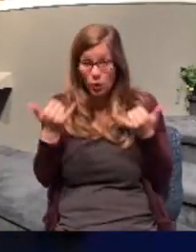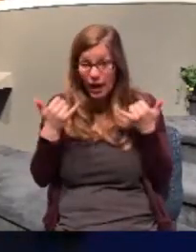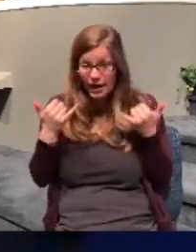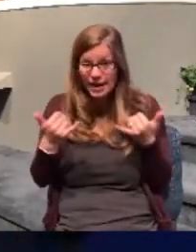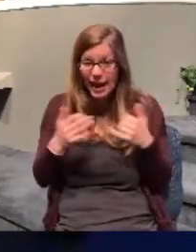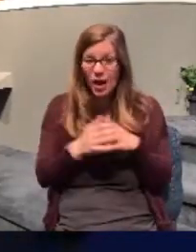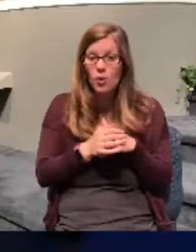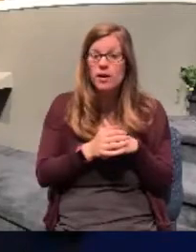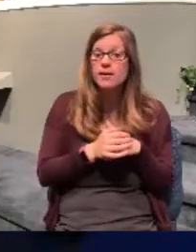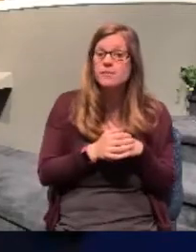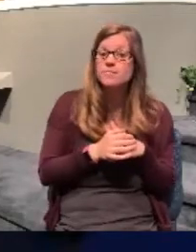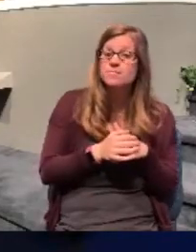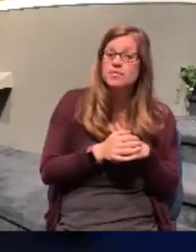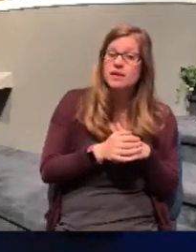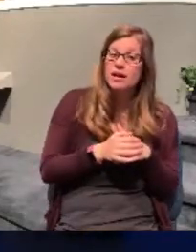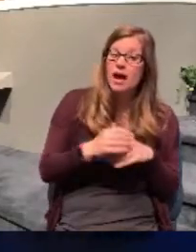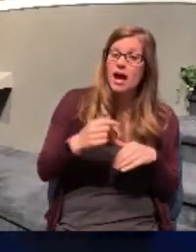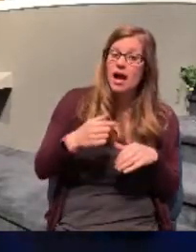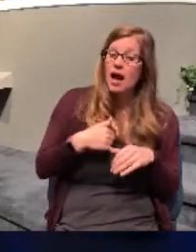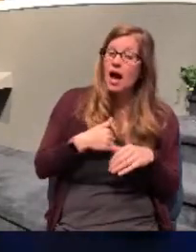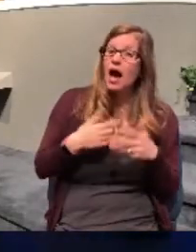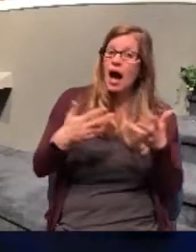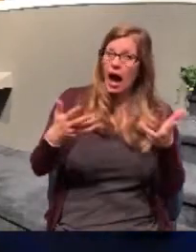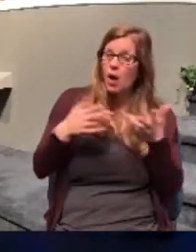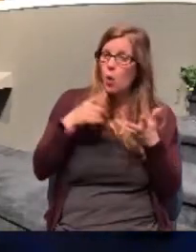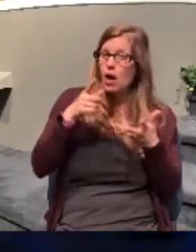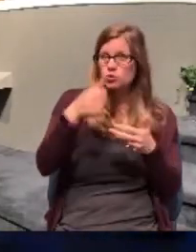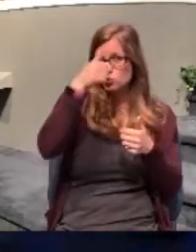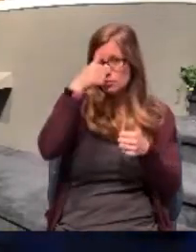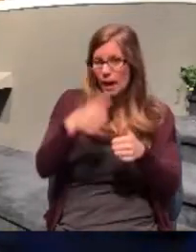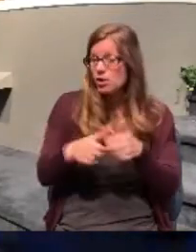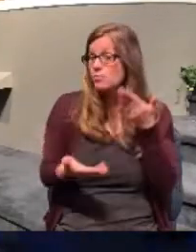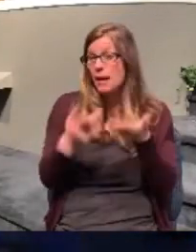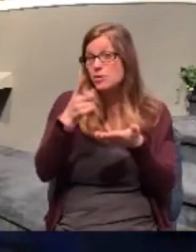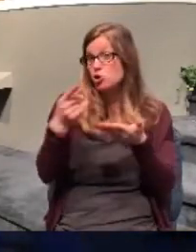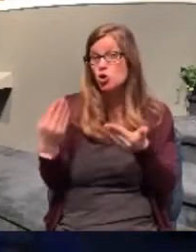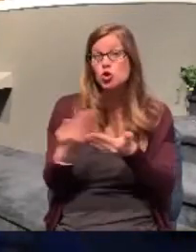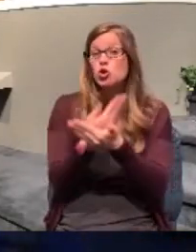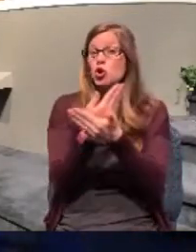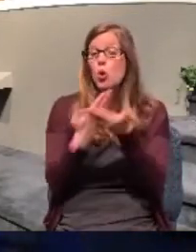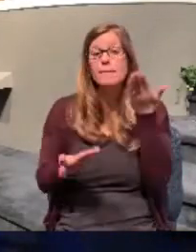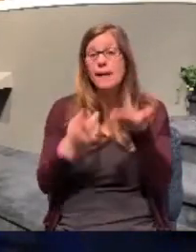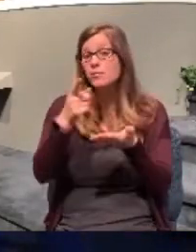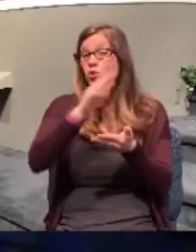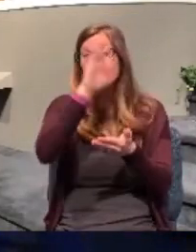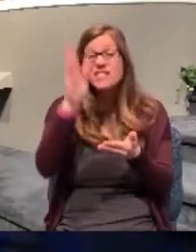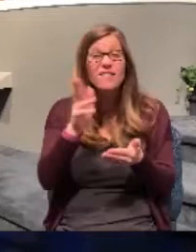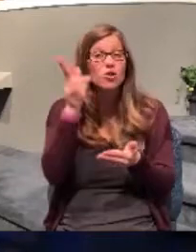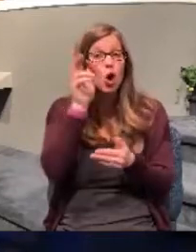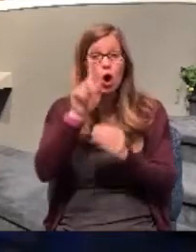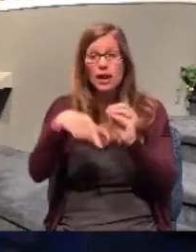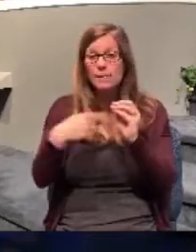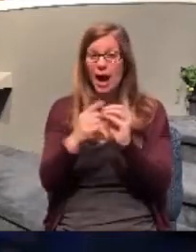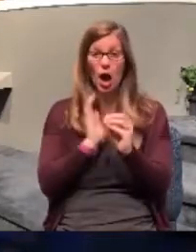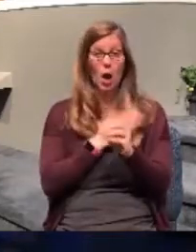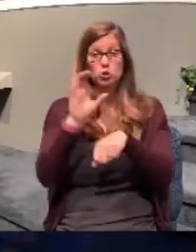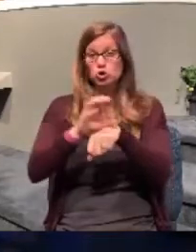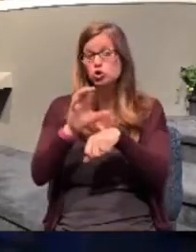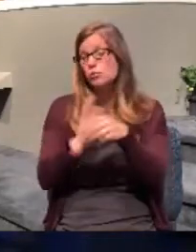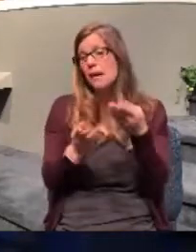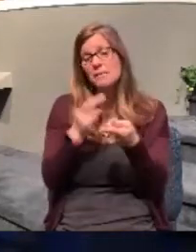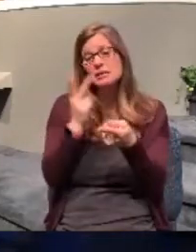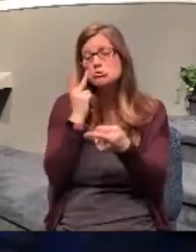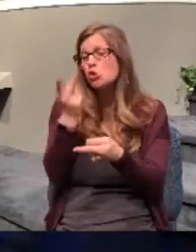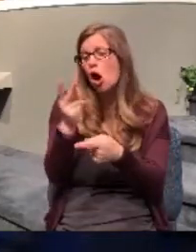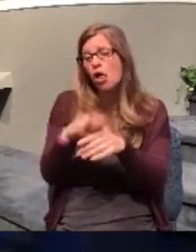service here at Canton Baptist Temple today. Maybe you're new to our ministry. You'd never heard of us and maybe somehow you saw it on Facebook